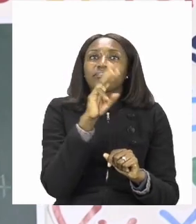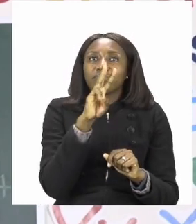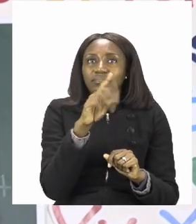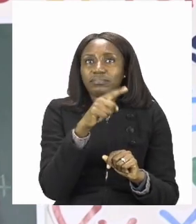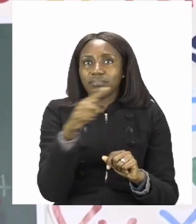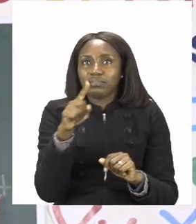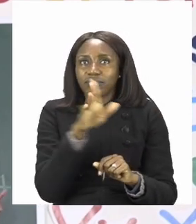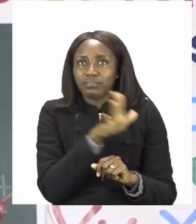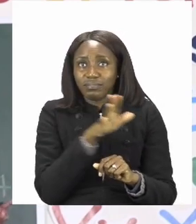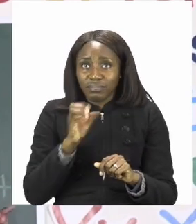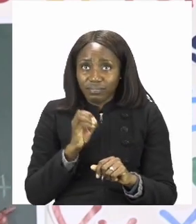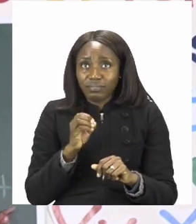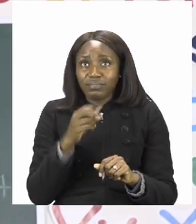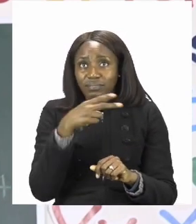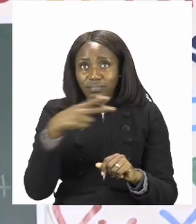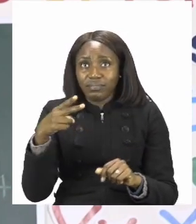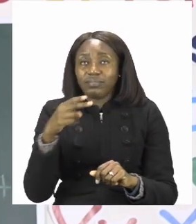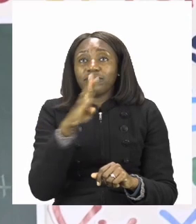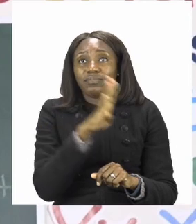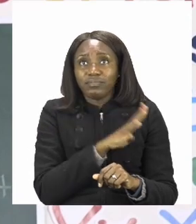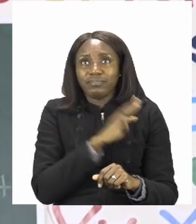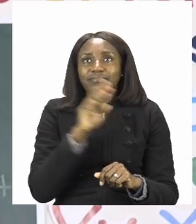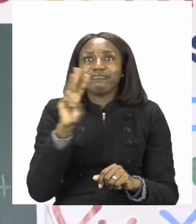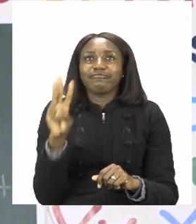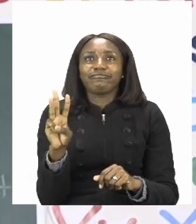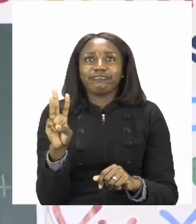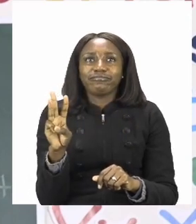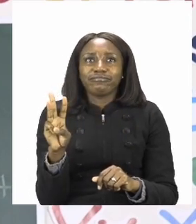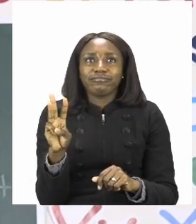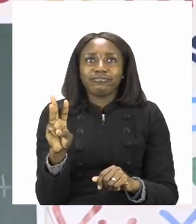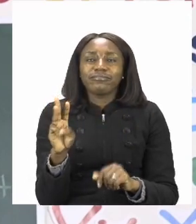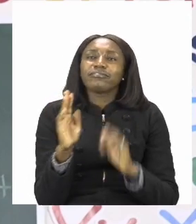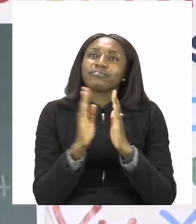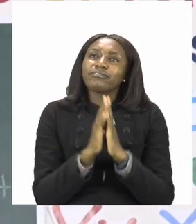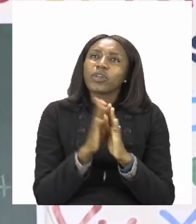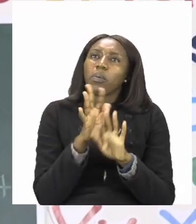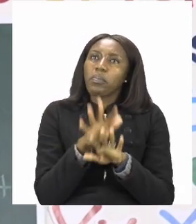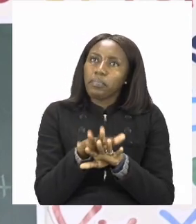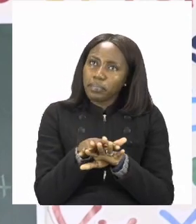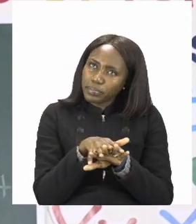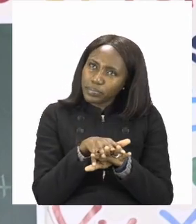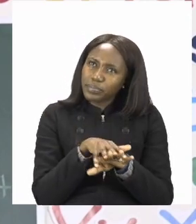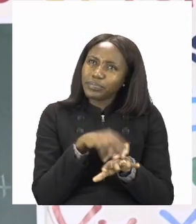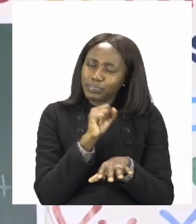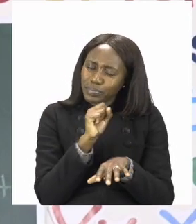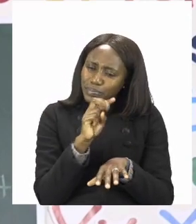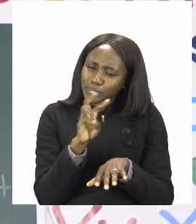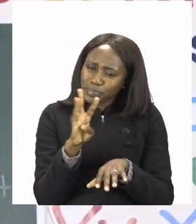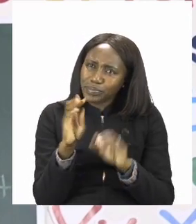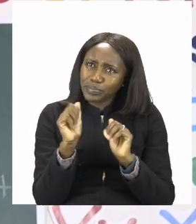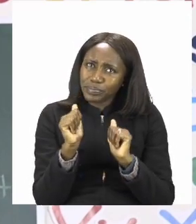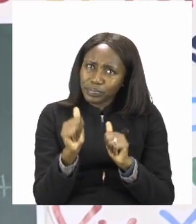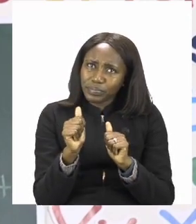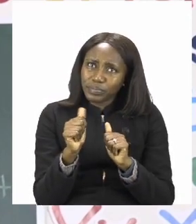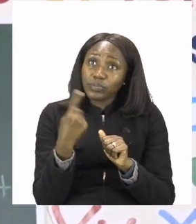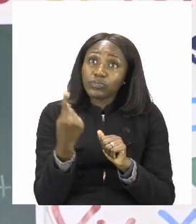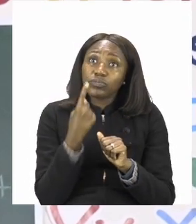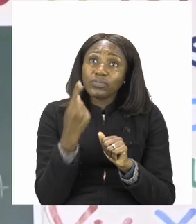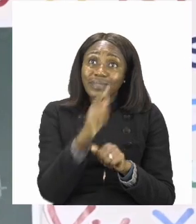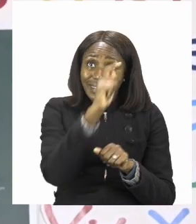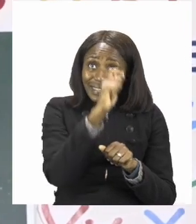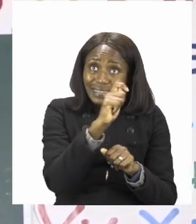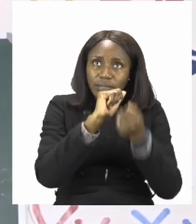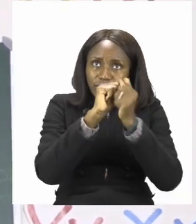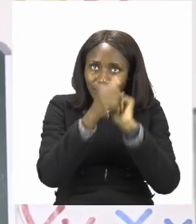43. So take your time with this one and remember, it's only the tens that will